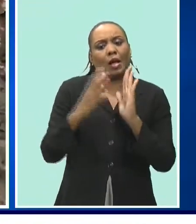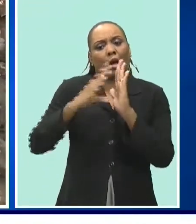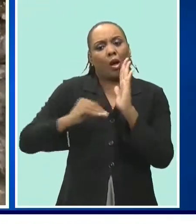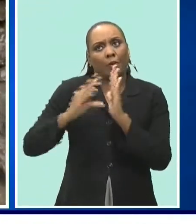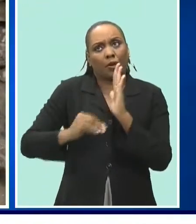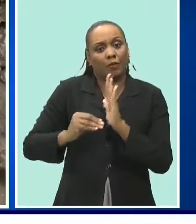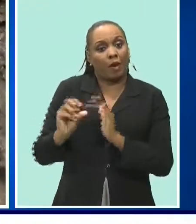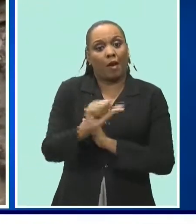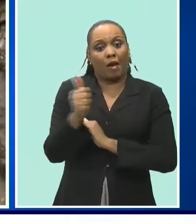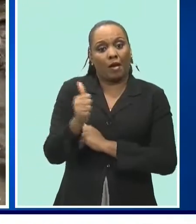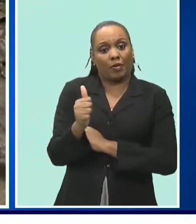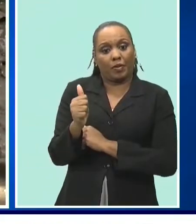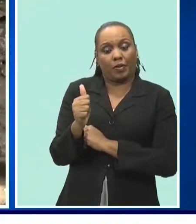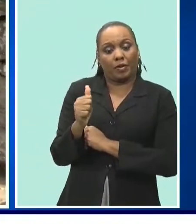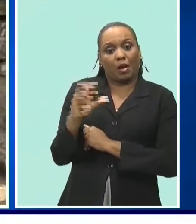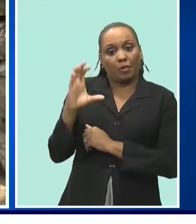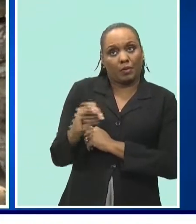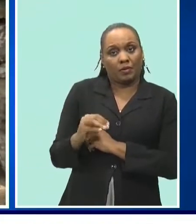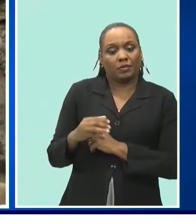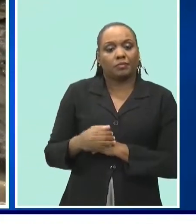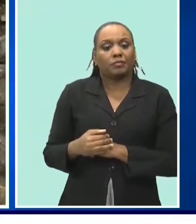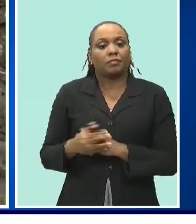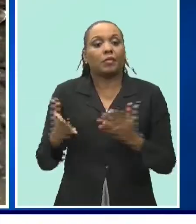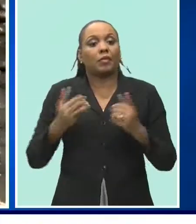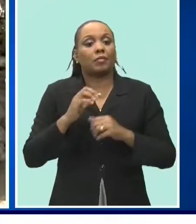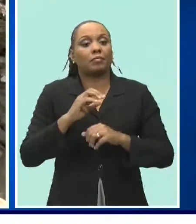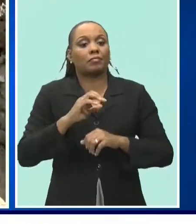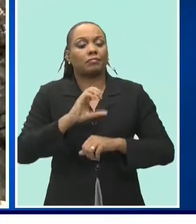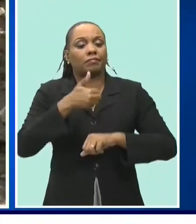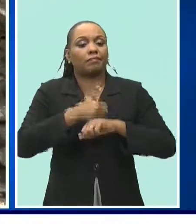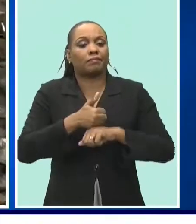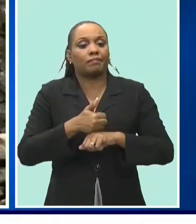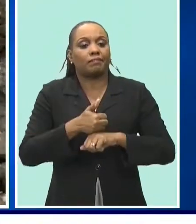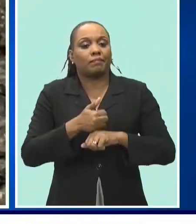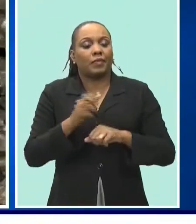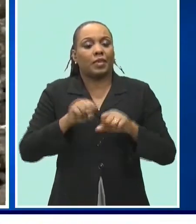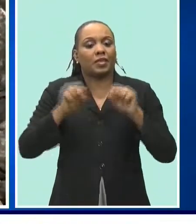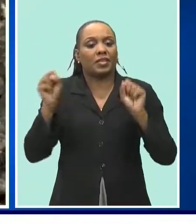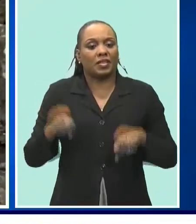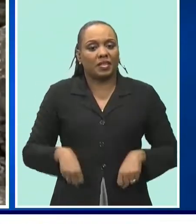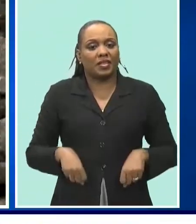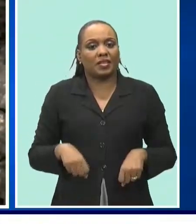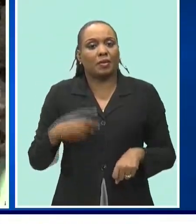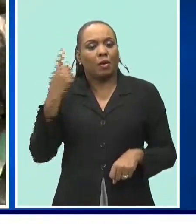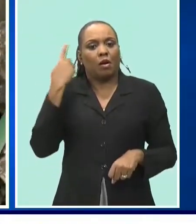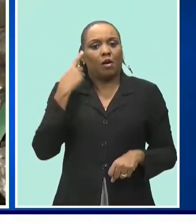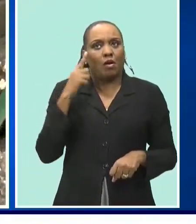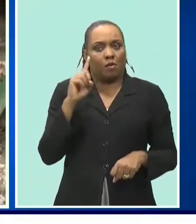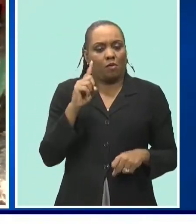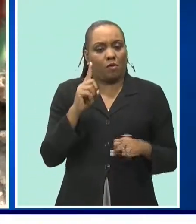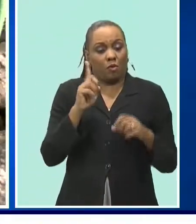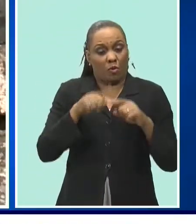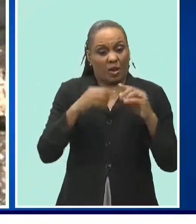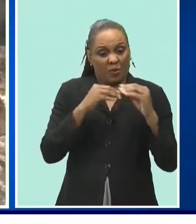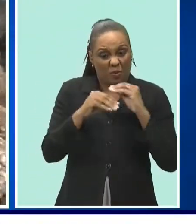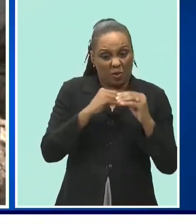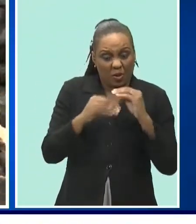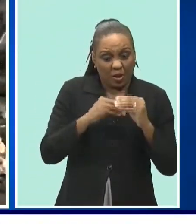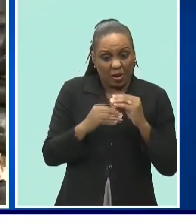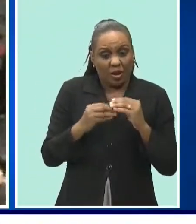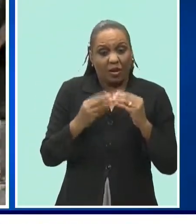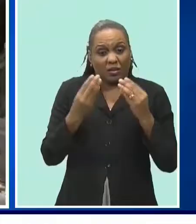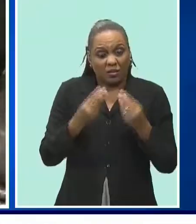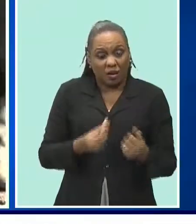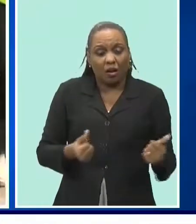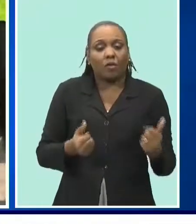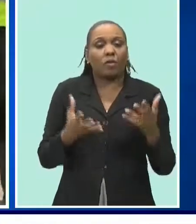the water authority is also planning to introduce a system to prevent the backlog from reoccurring after the extended repairs program comes to an